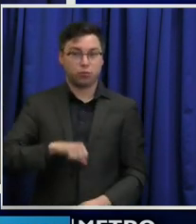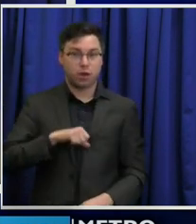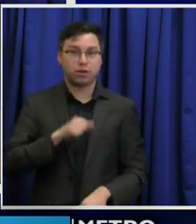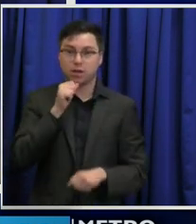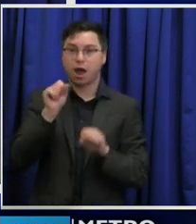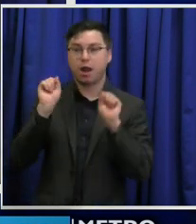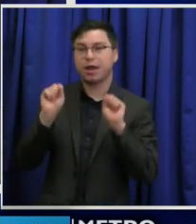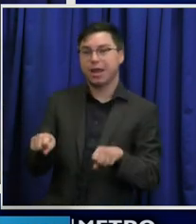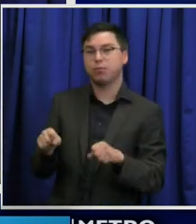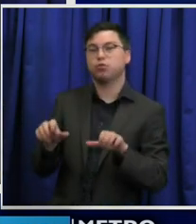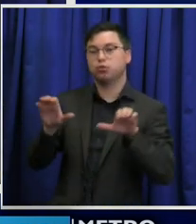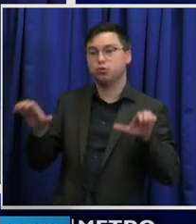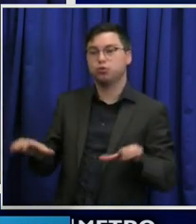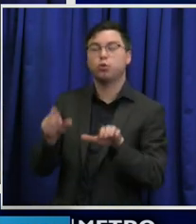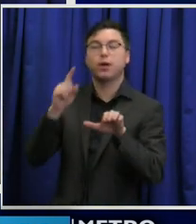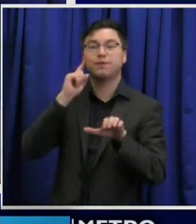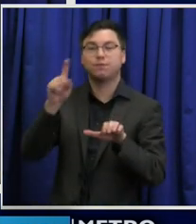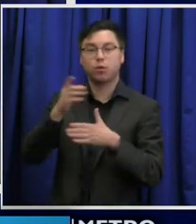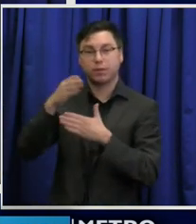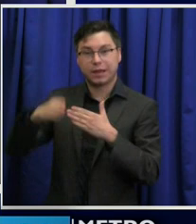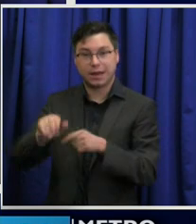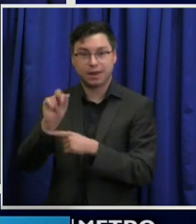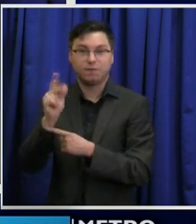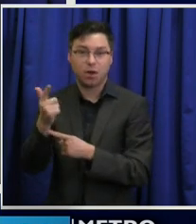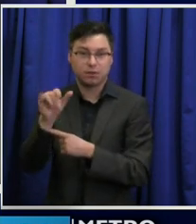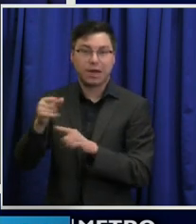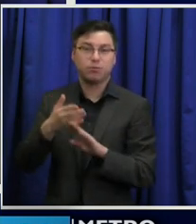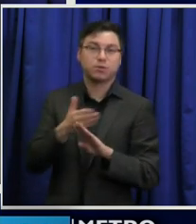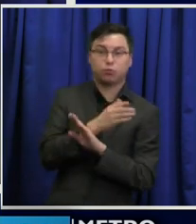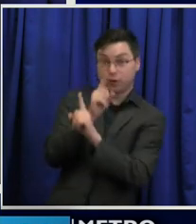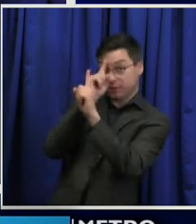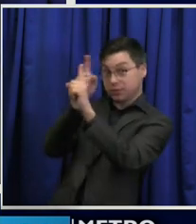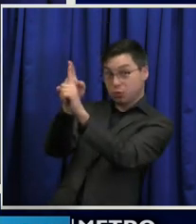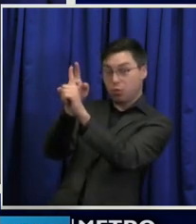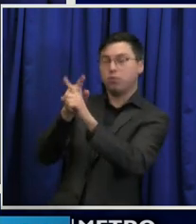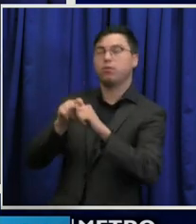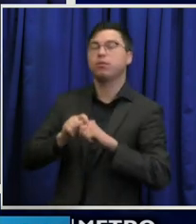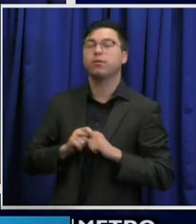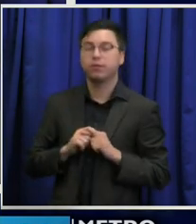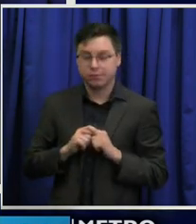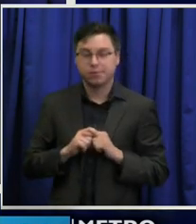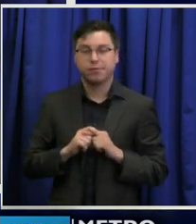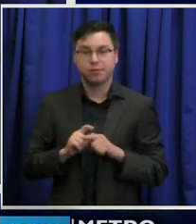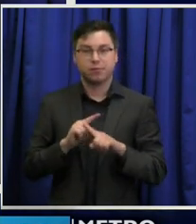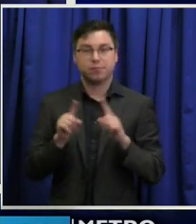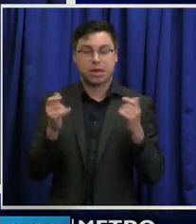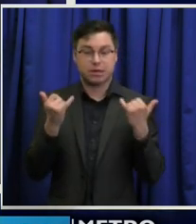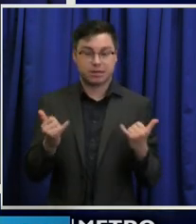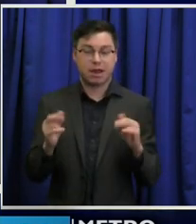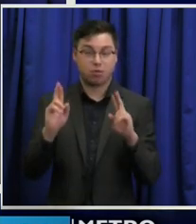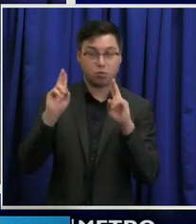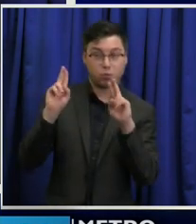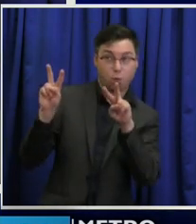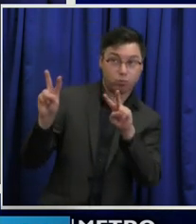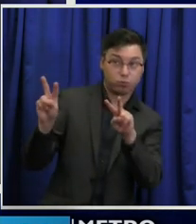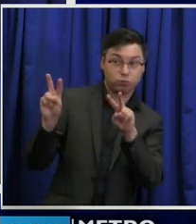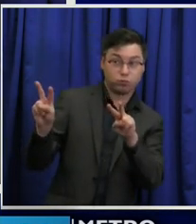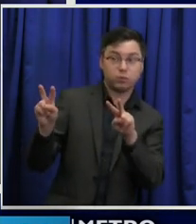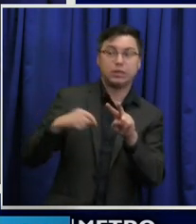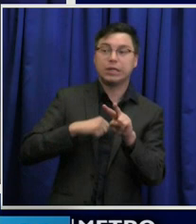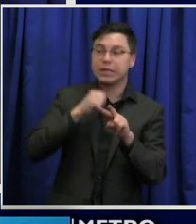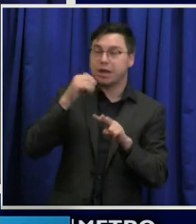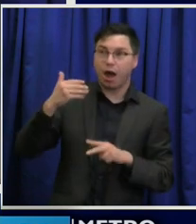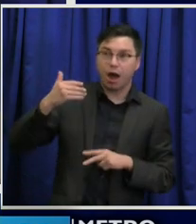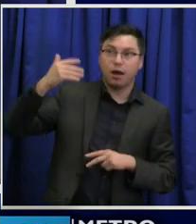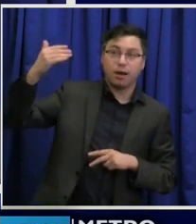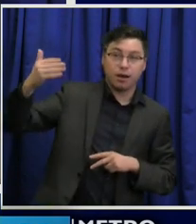amendments passage, which had been the initial goal. And, however, hopefully it not pass much